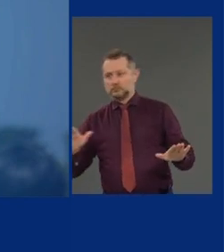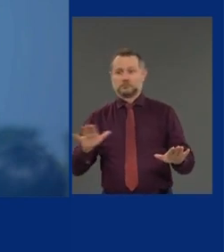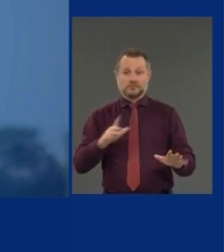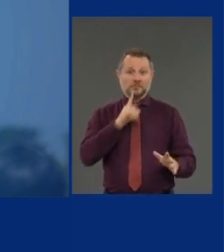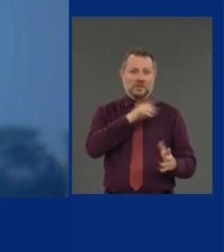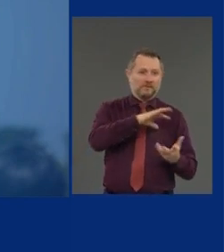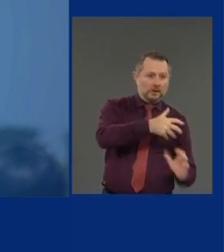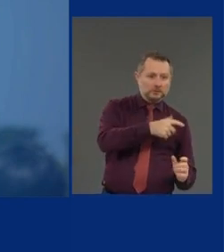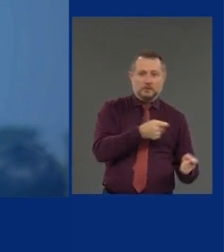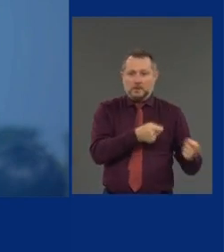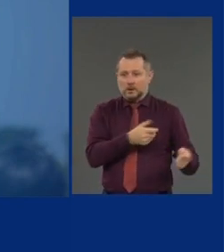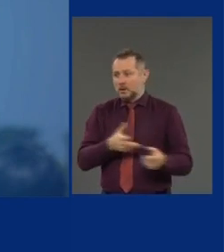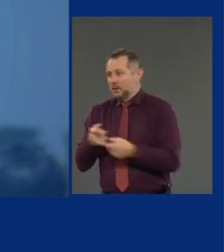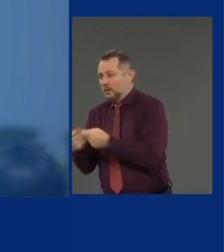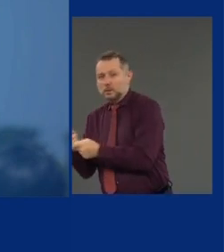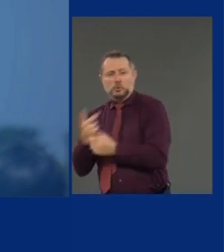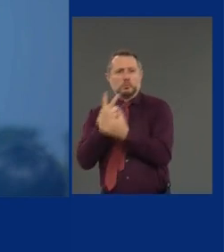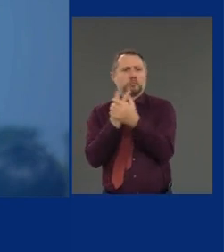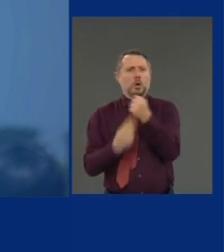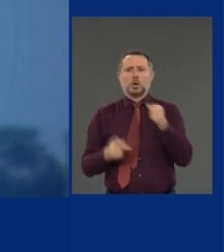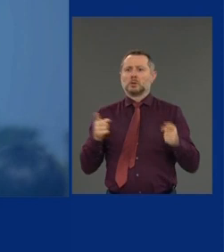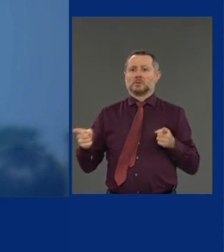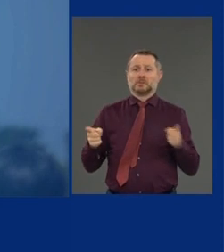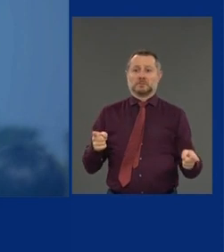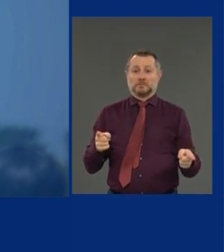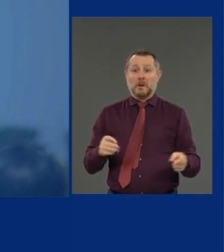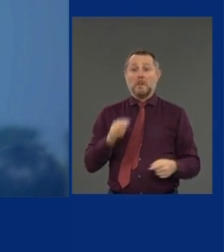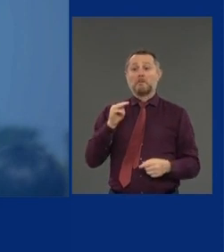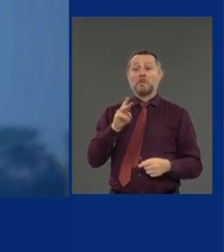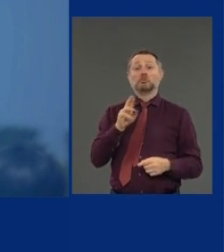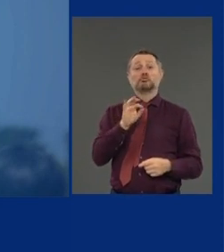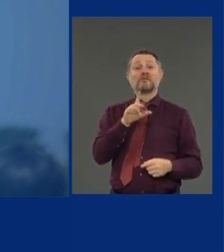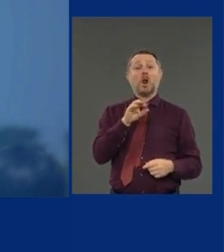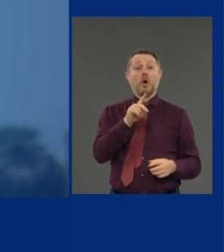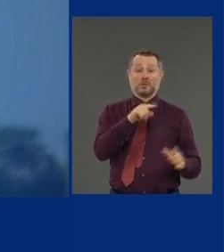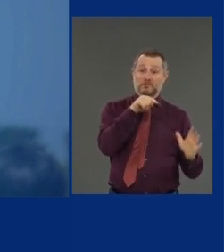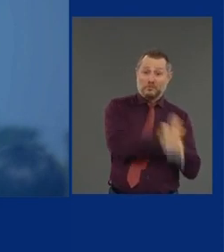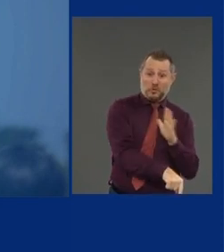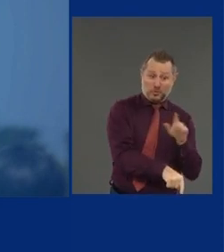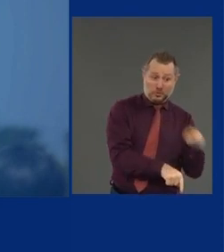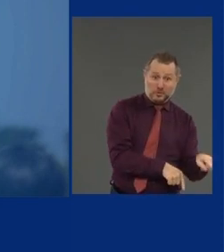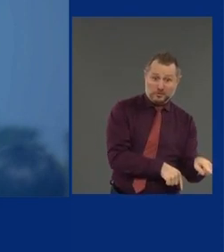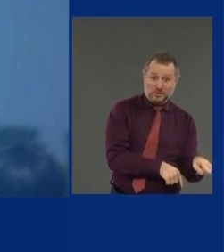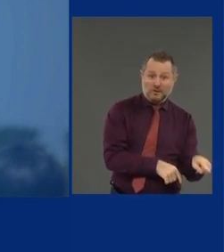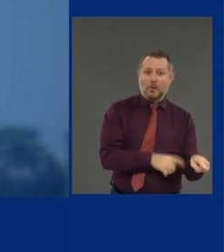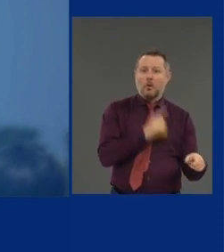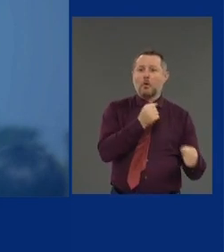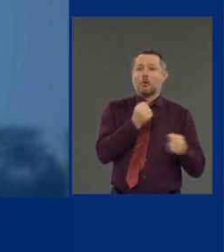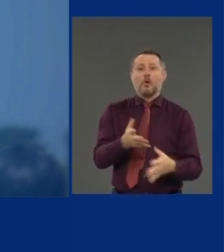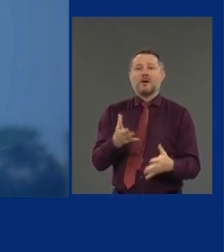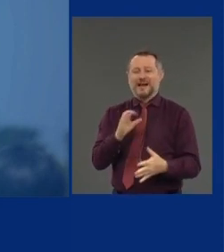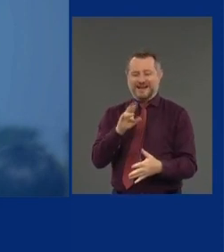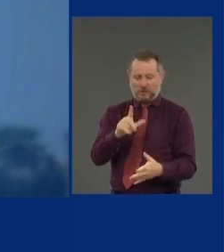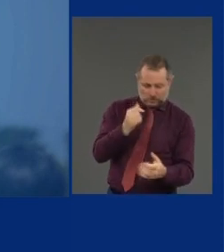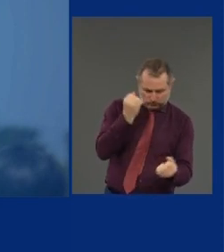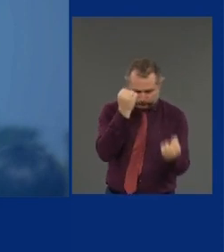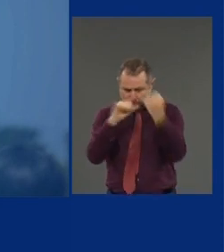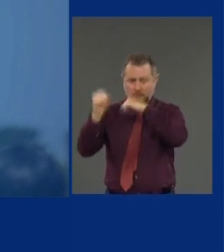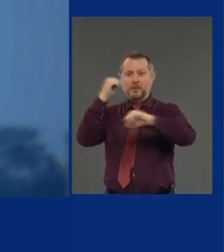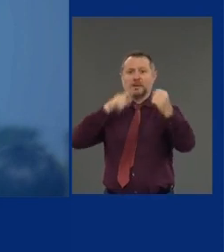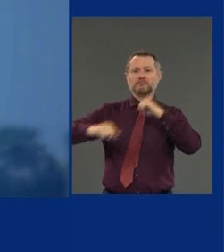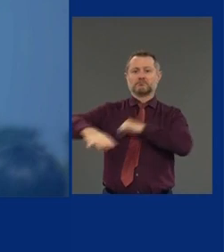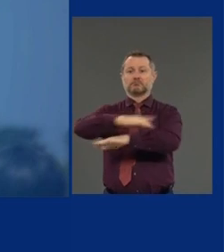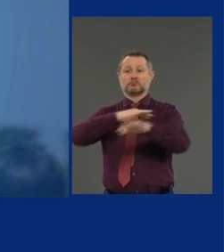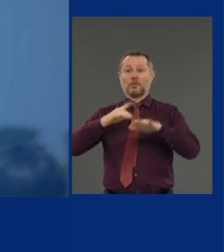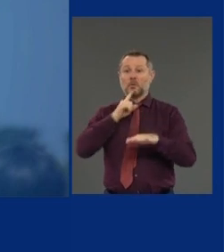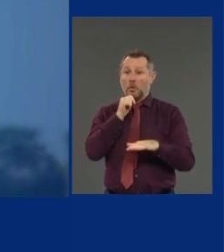On the murder of Mr. Floyd, which has generated civil unrest not only through this country, but internationally,